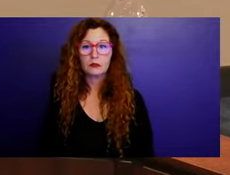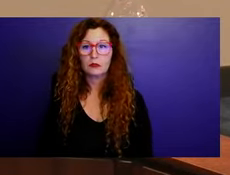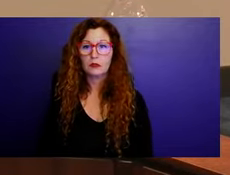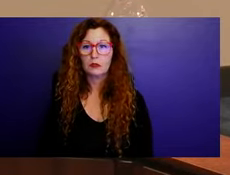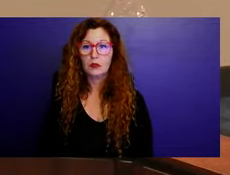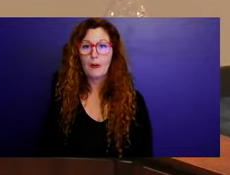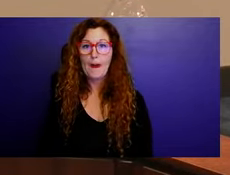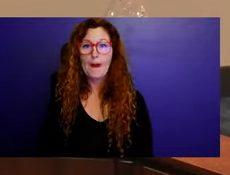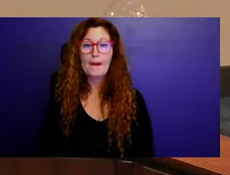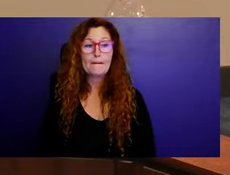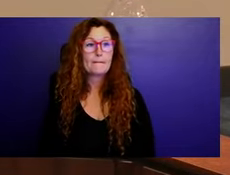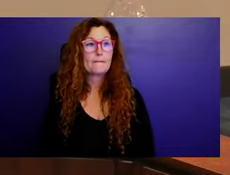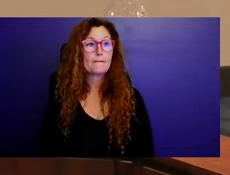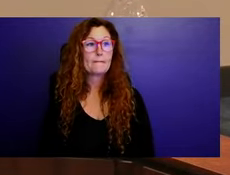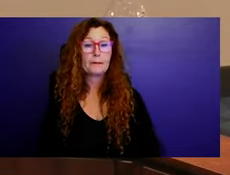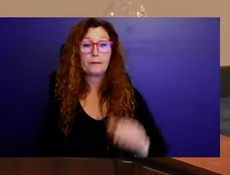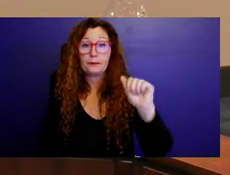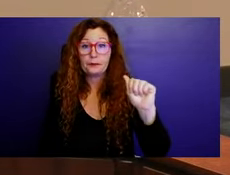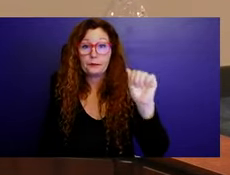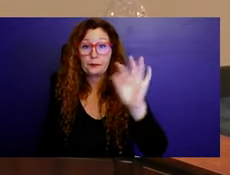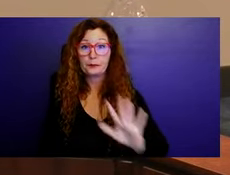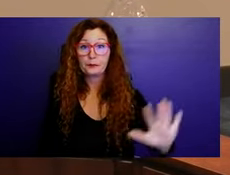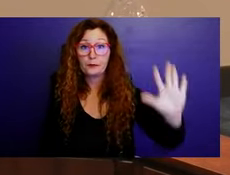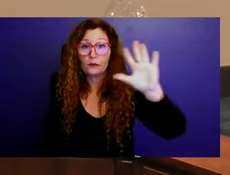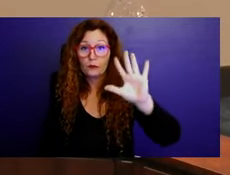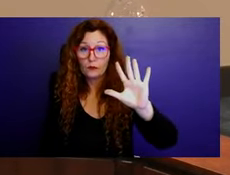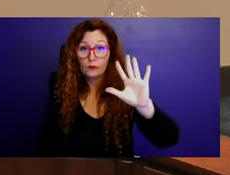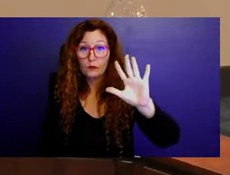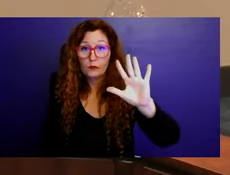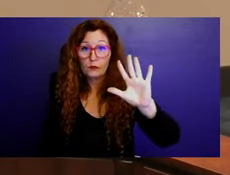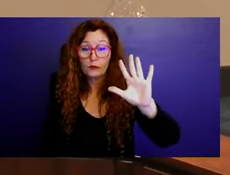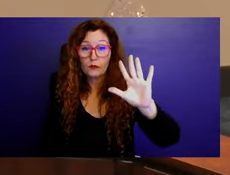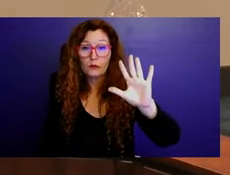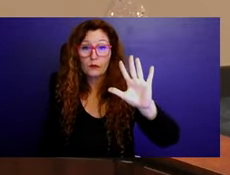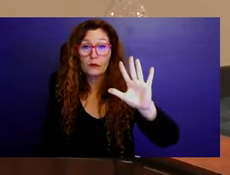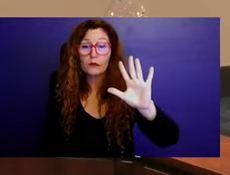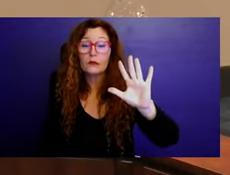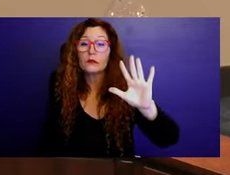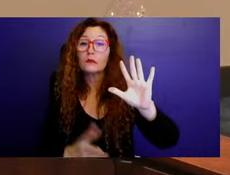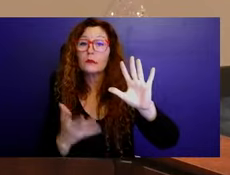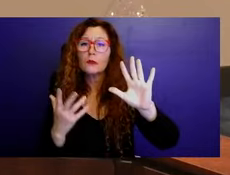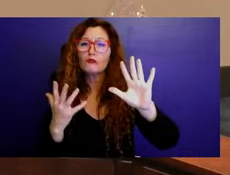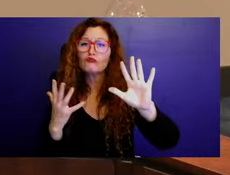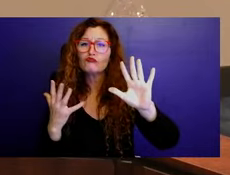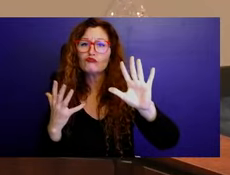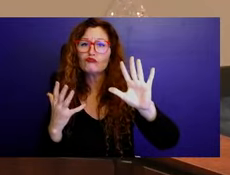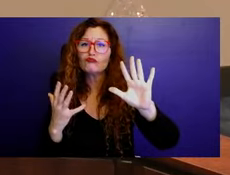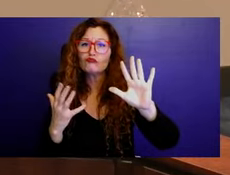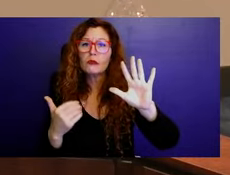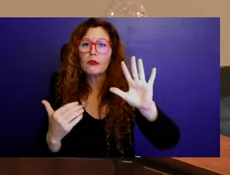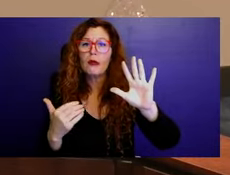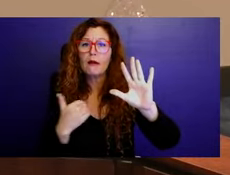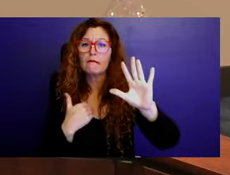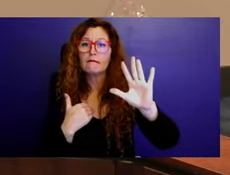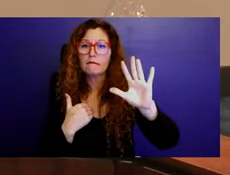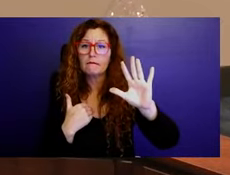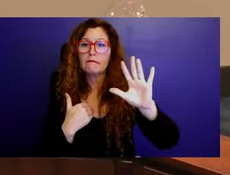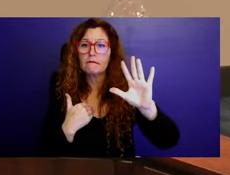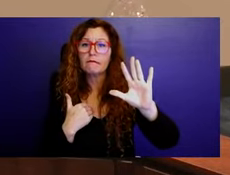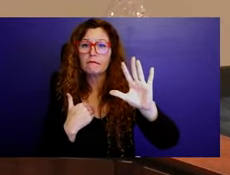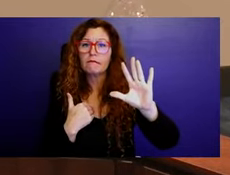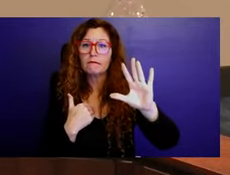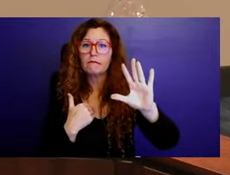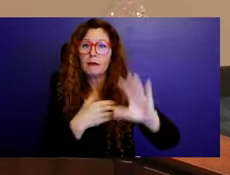areas represent areas that we do have voluntary. We have power of attorney to voluntary annex them. X